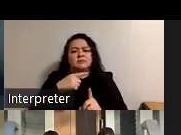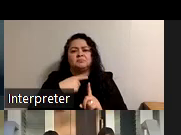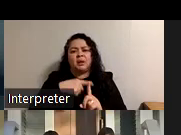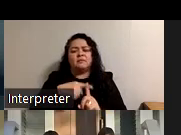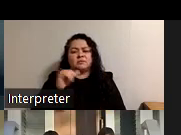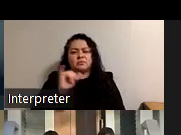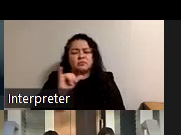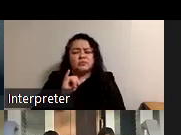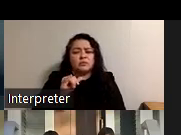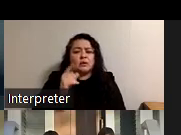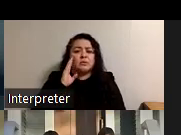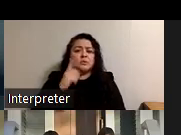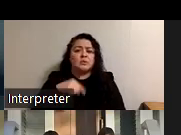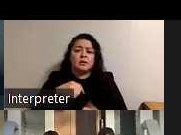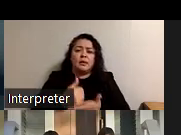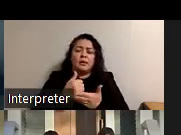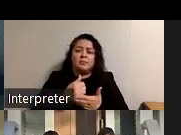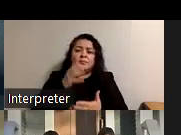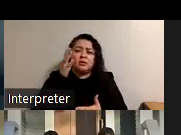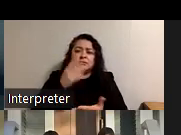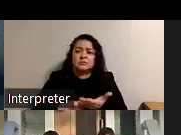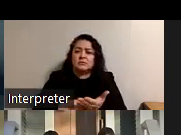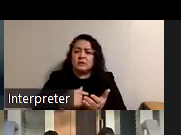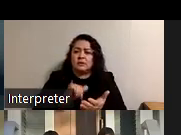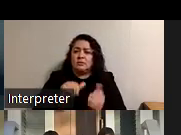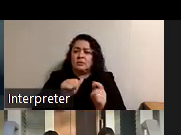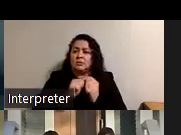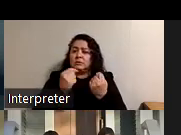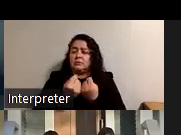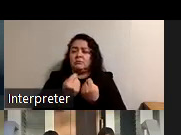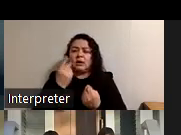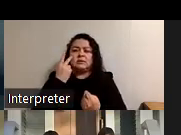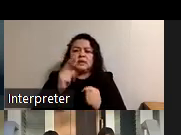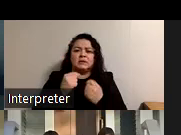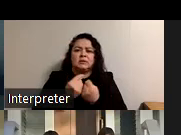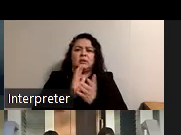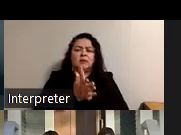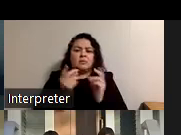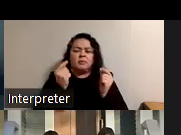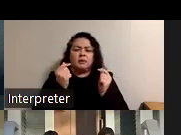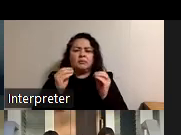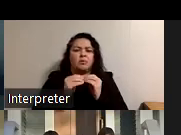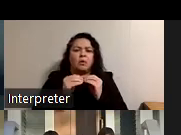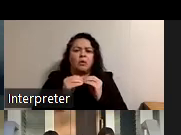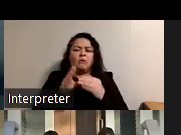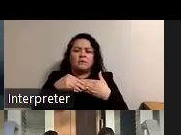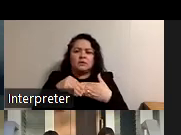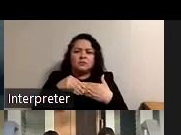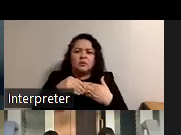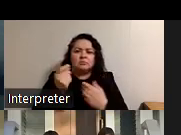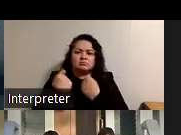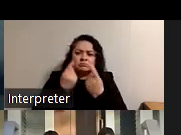when i've helped parents talk about that with the team i often end up seeing the team become immediately more flexible and